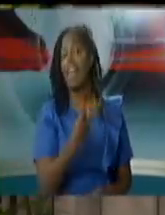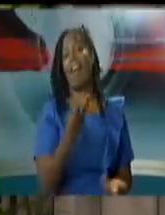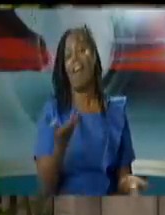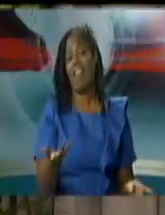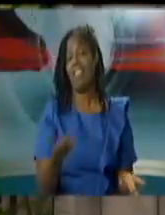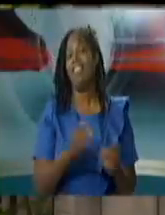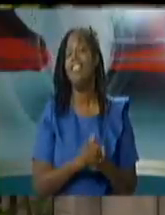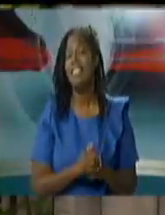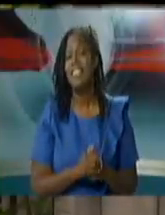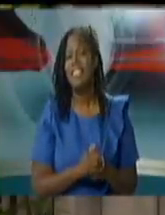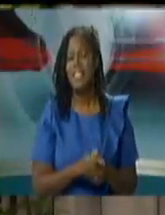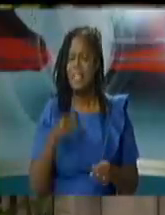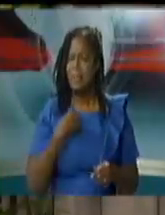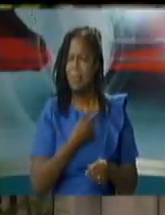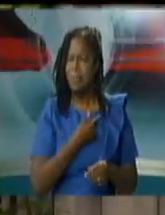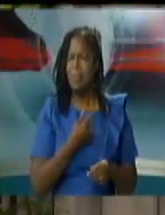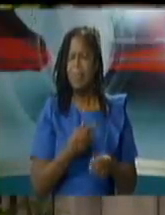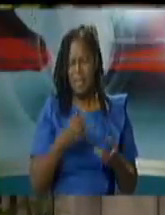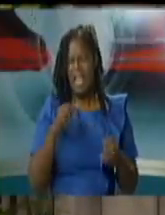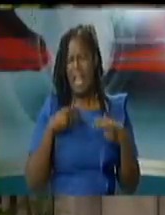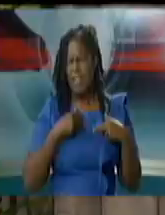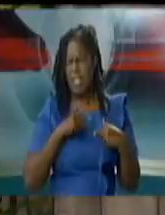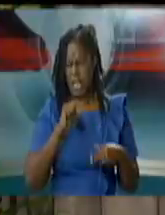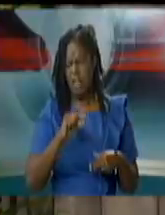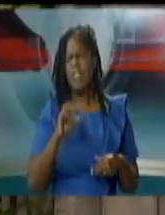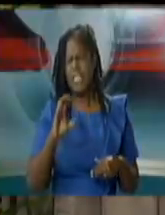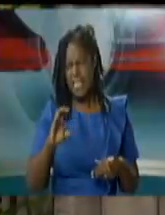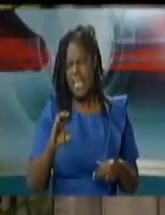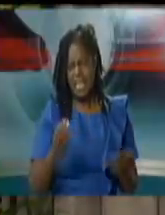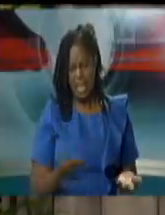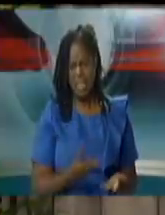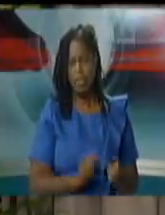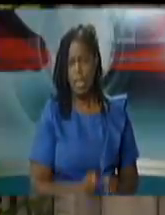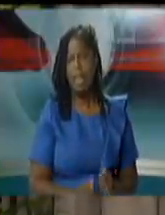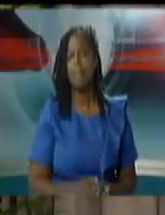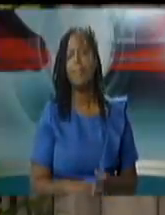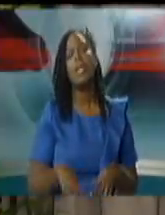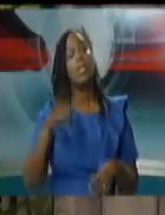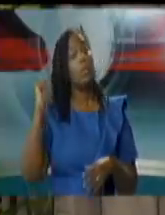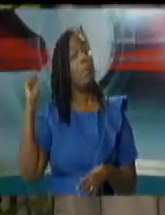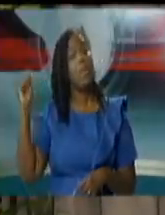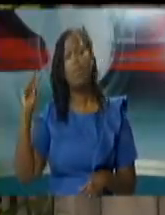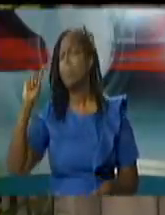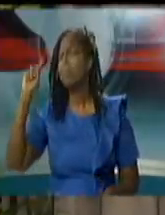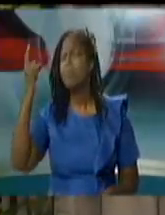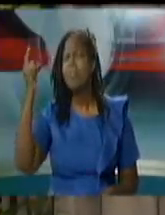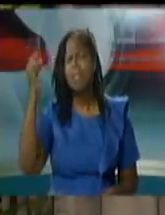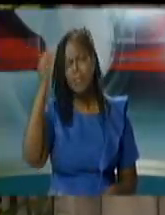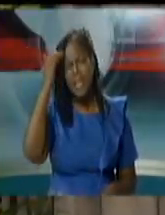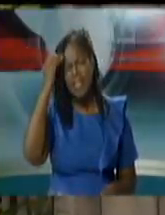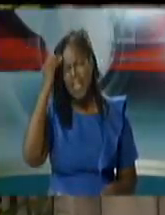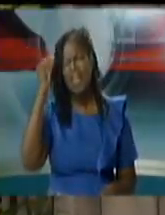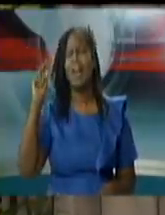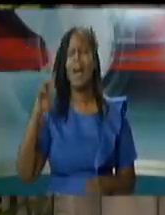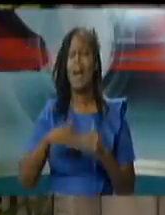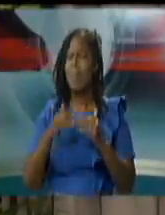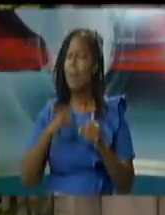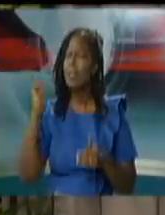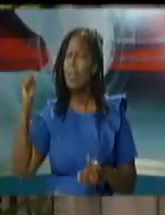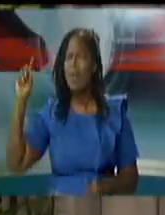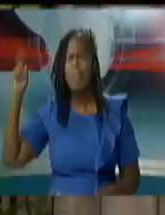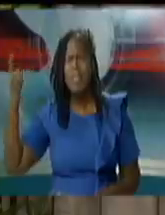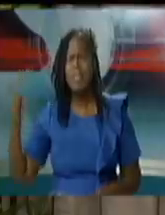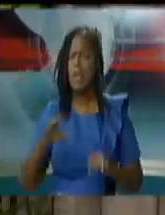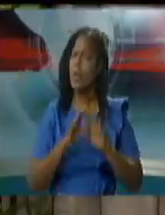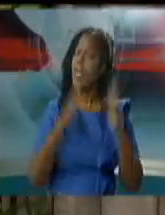at gulf city um so tobago is always foremost in our minds we open the family and children division and family court in